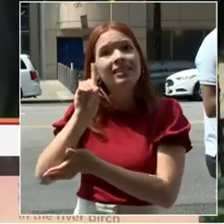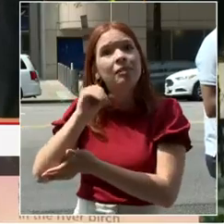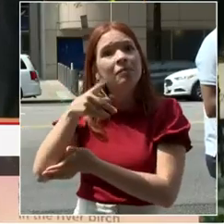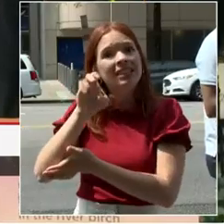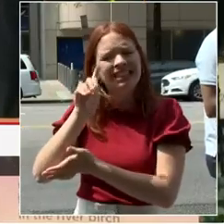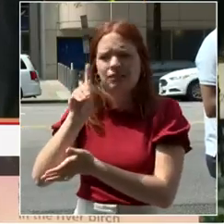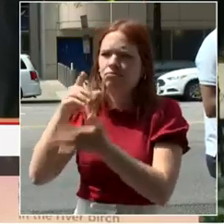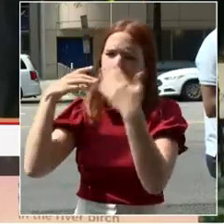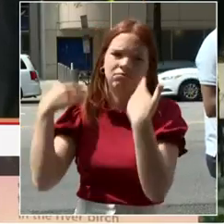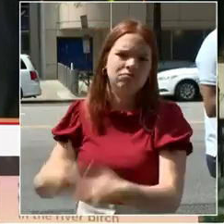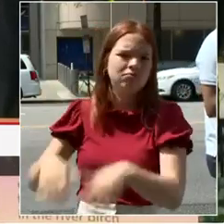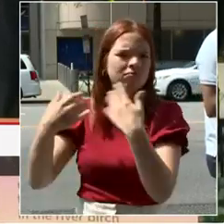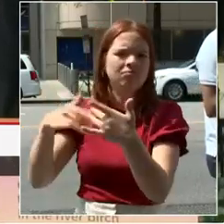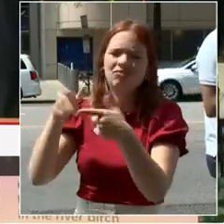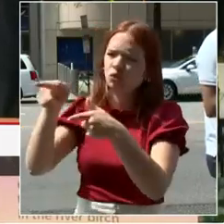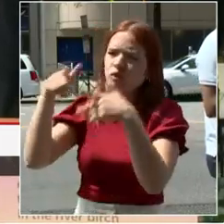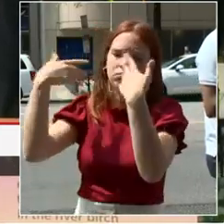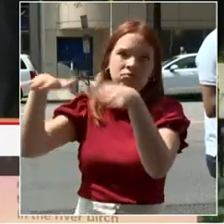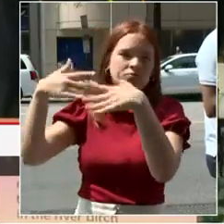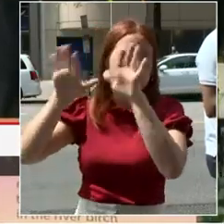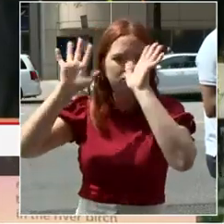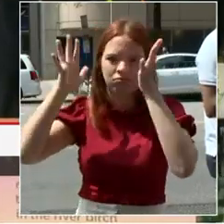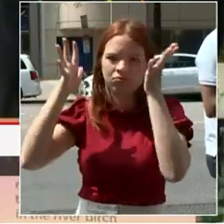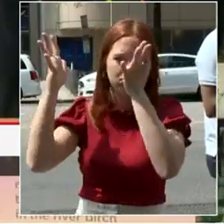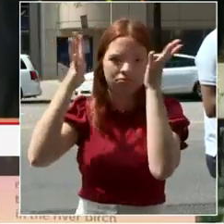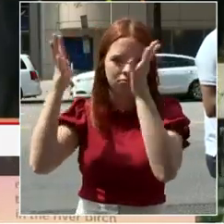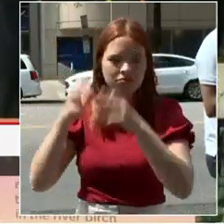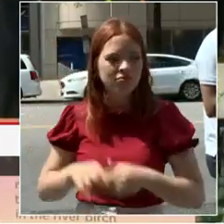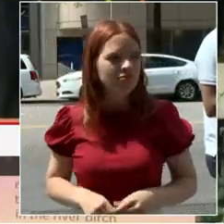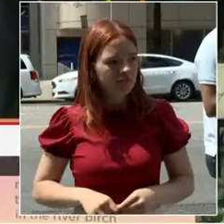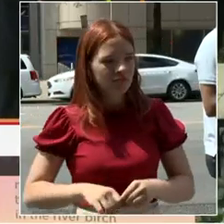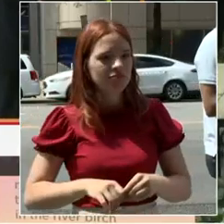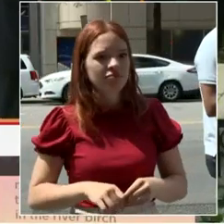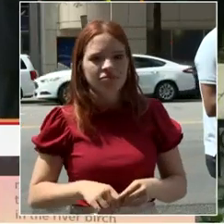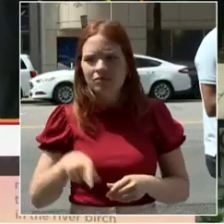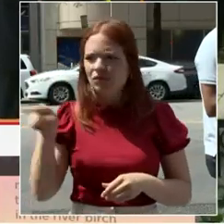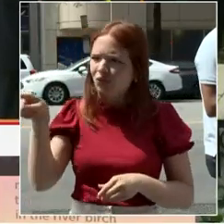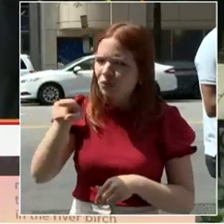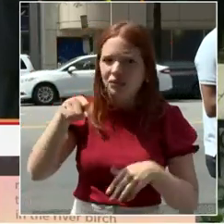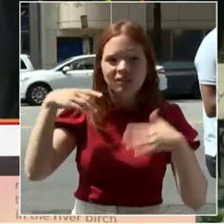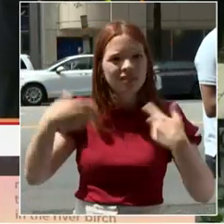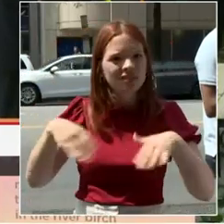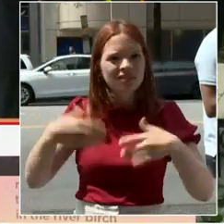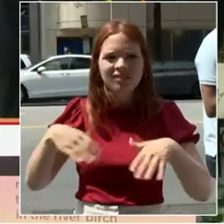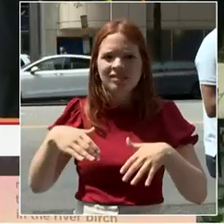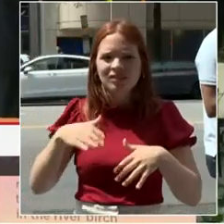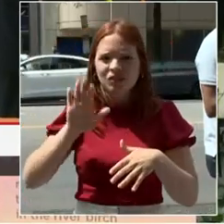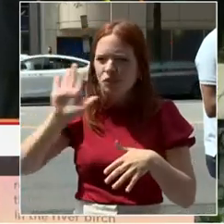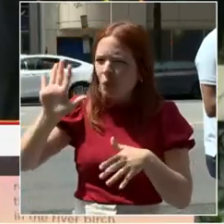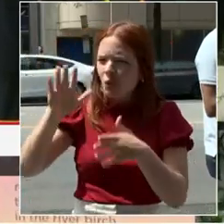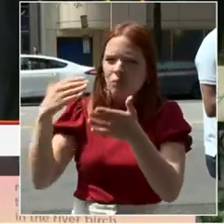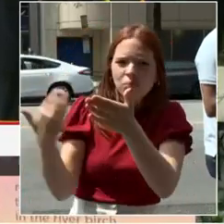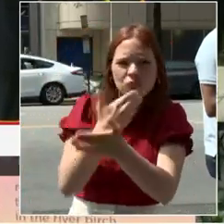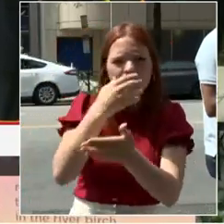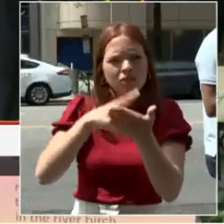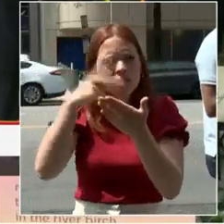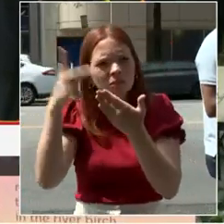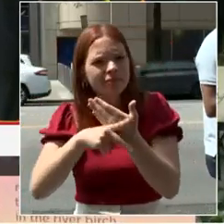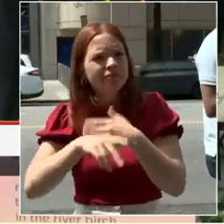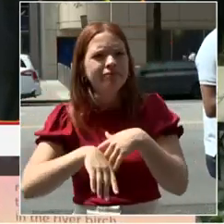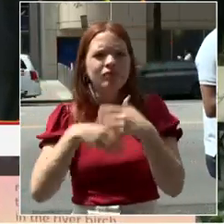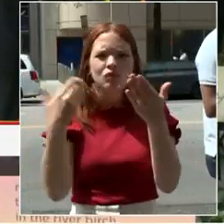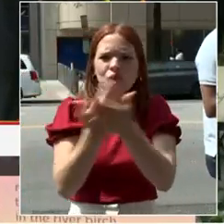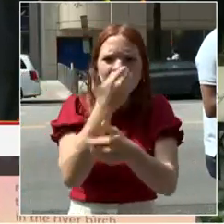is helping to create these new programs and launch them in